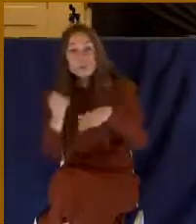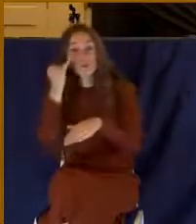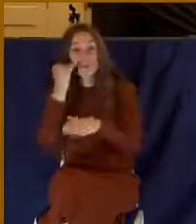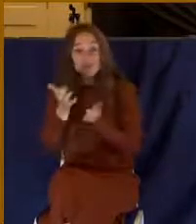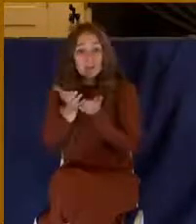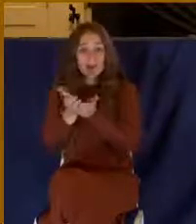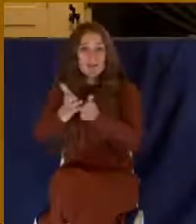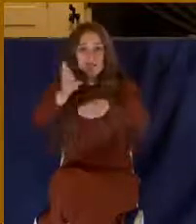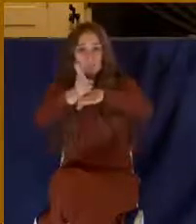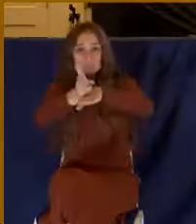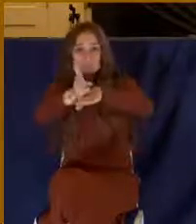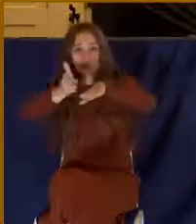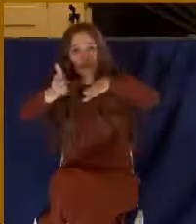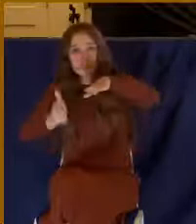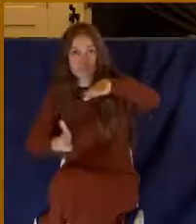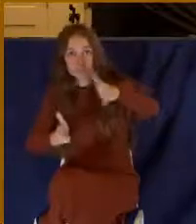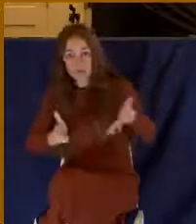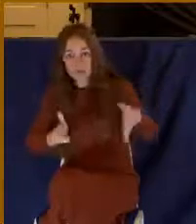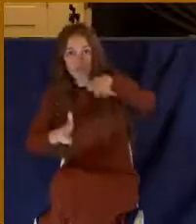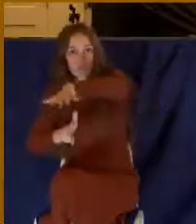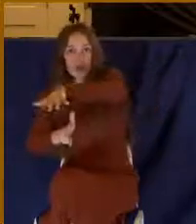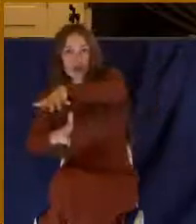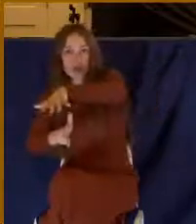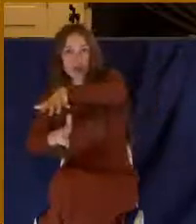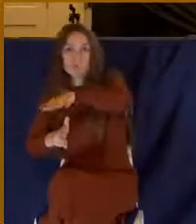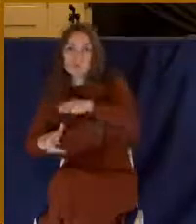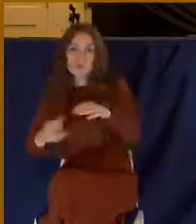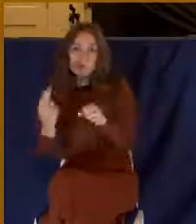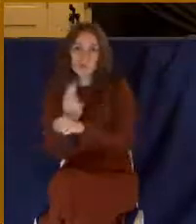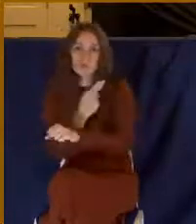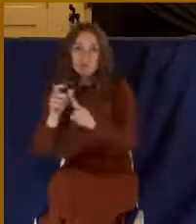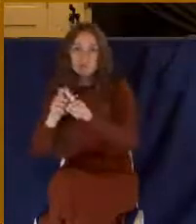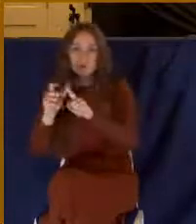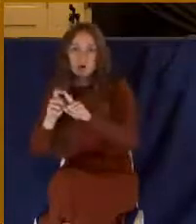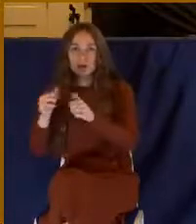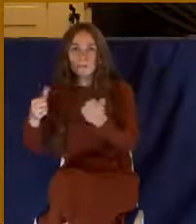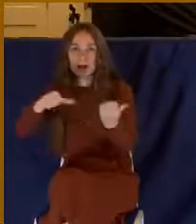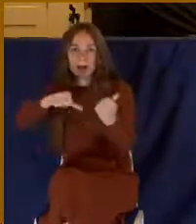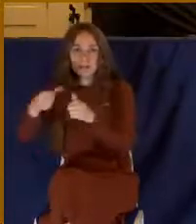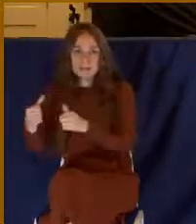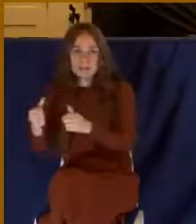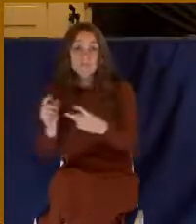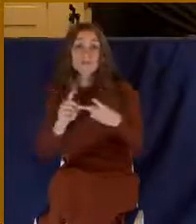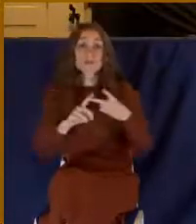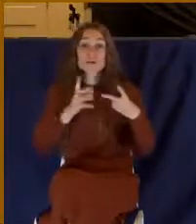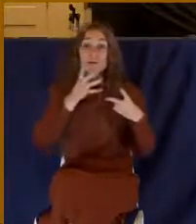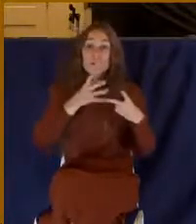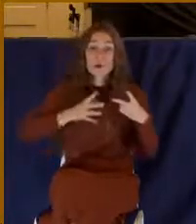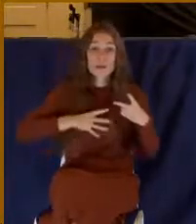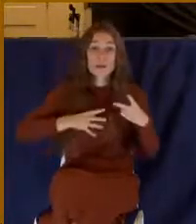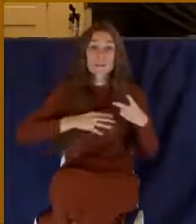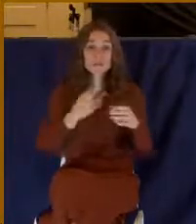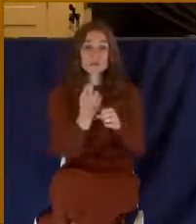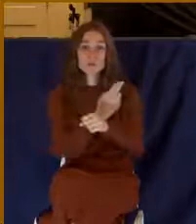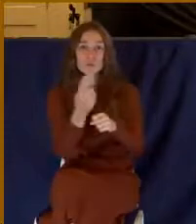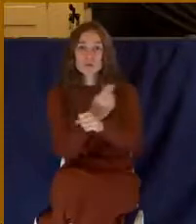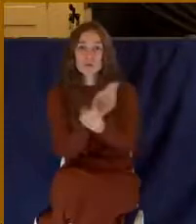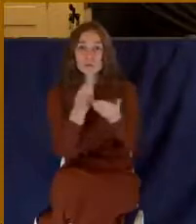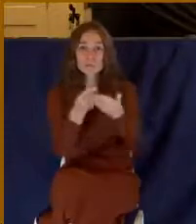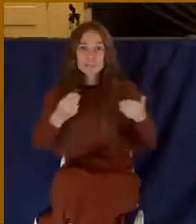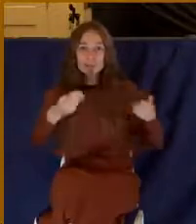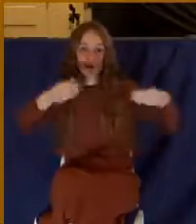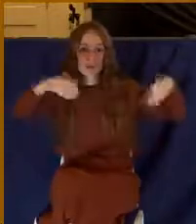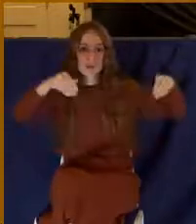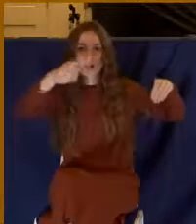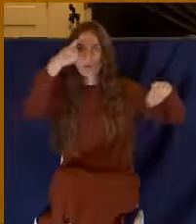baptizo. When a woman took clothing and she was dyeing it and she put it underneath the dye completely, the word baptizo was